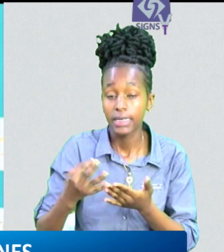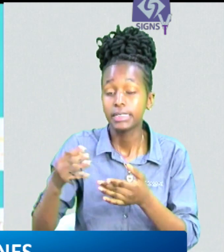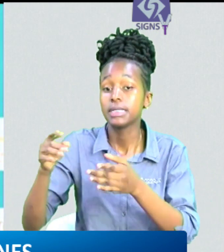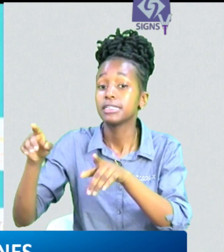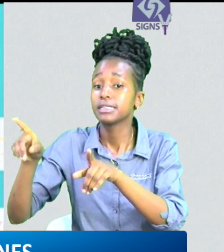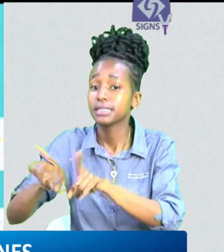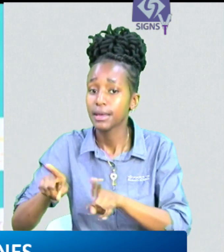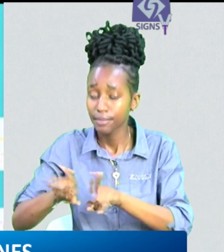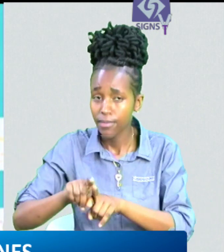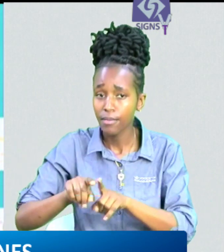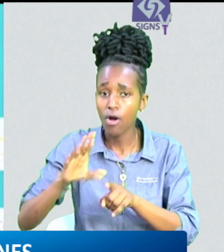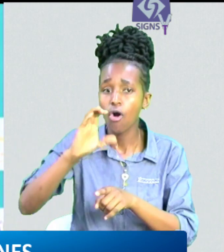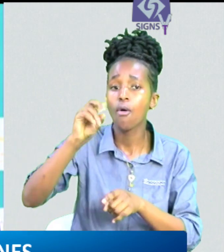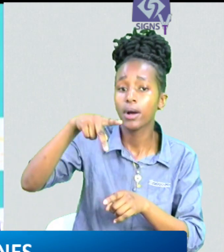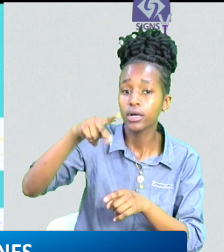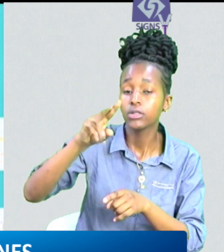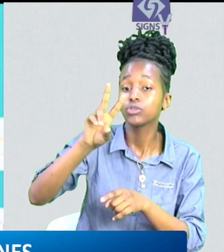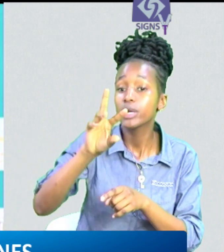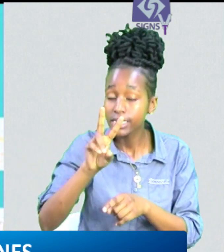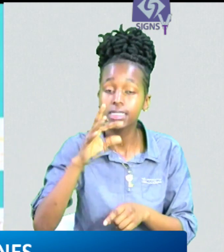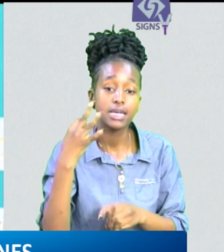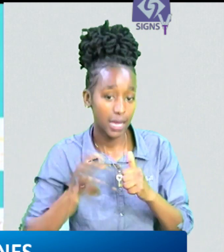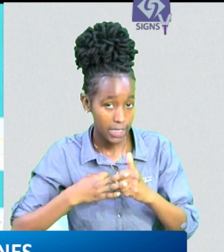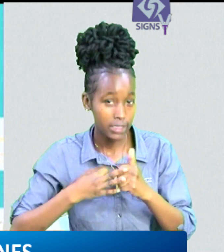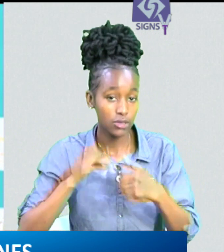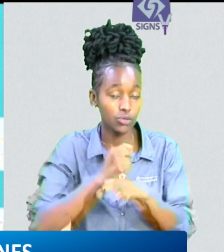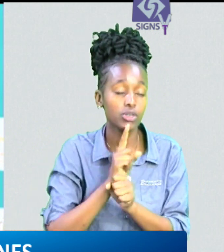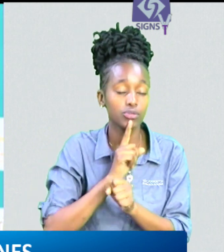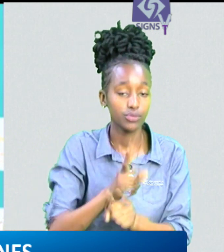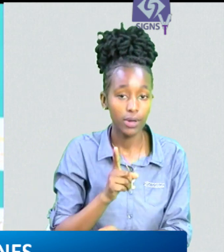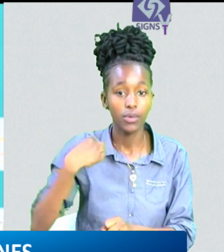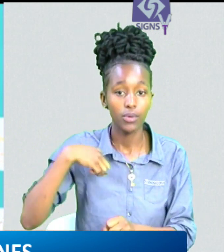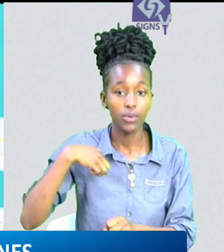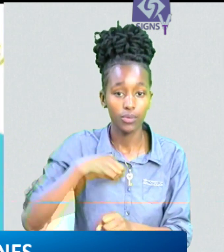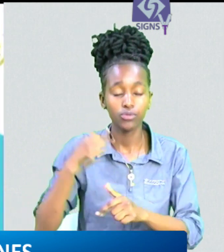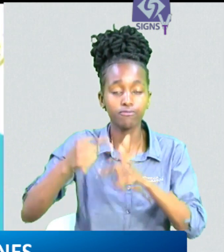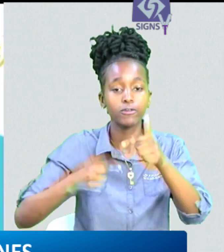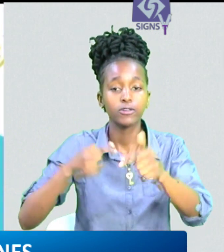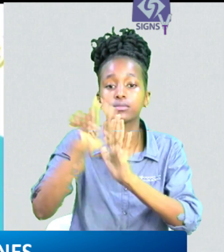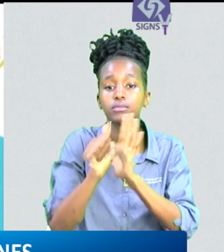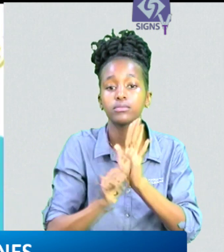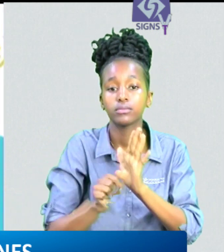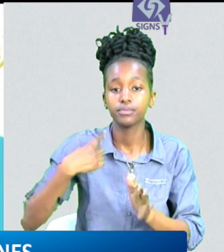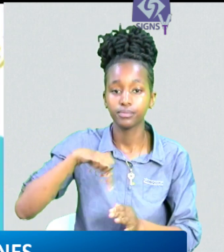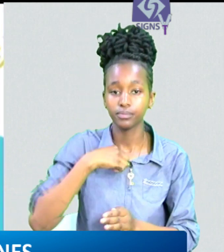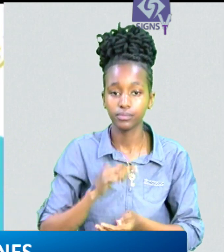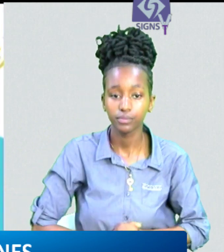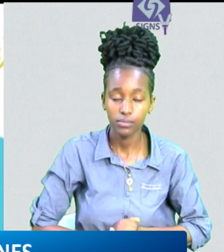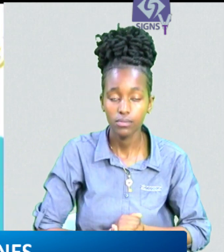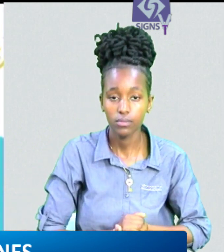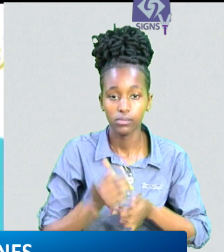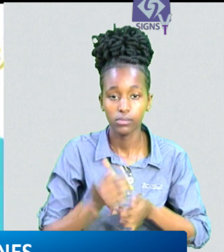as the cop 28 to further prosecute our agenda africa